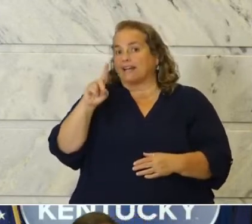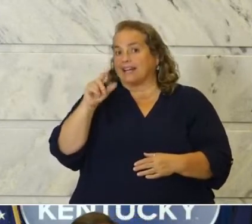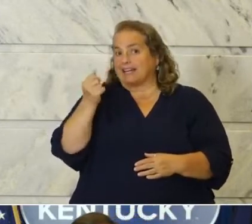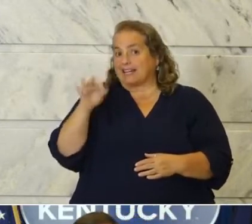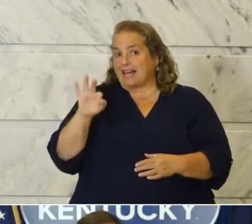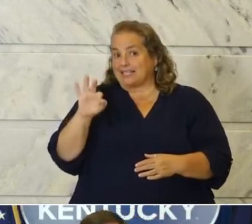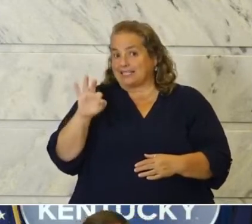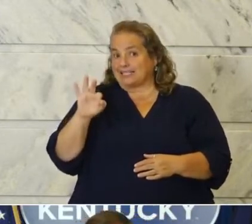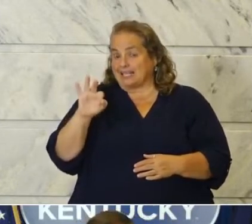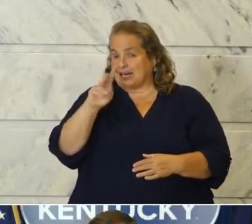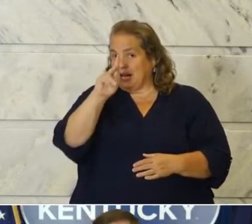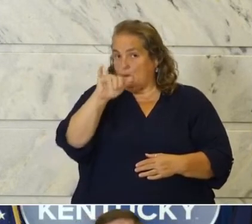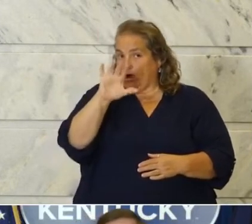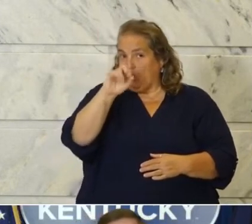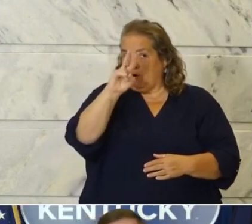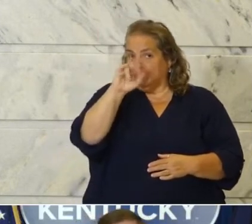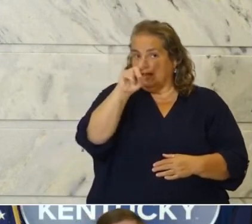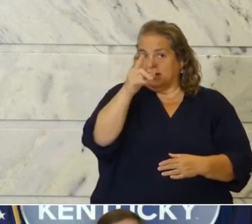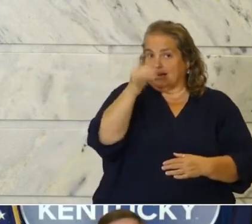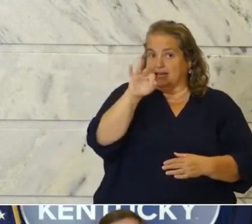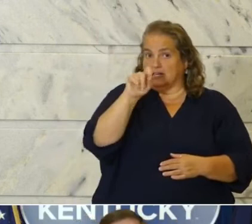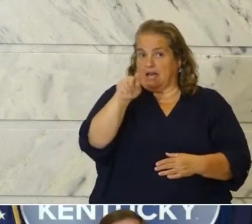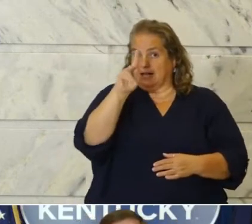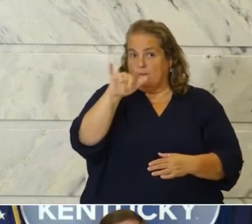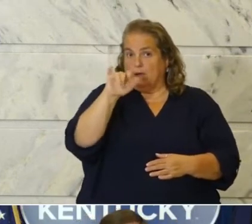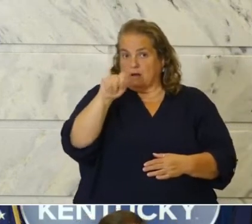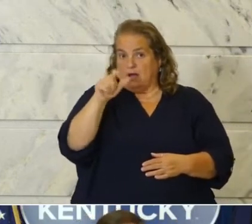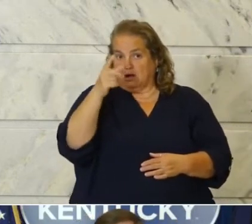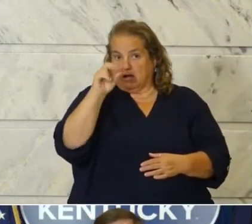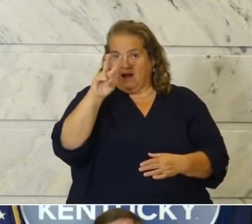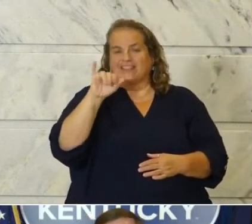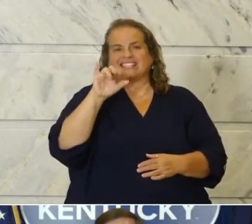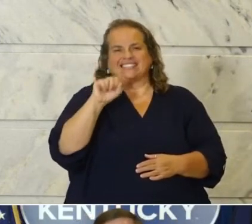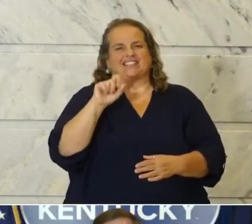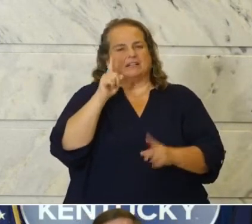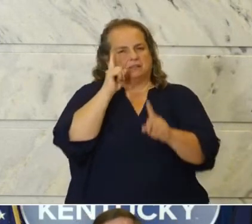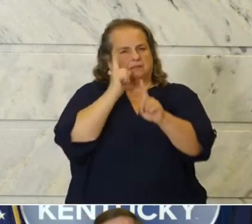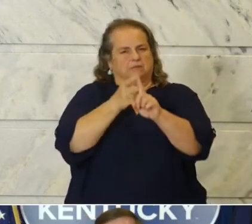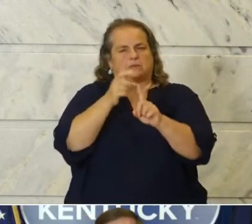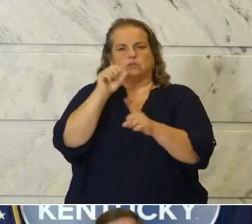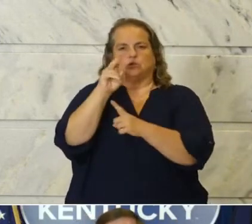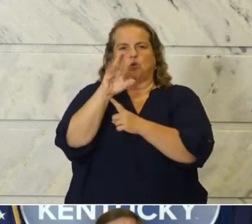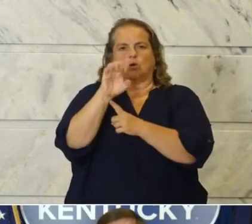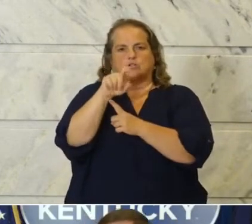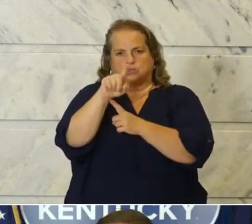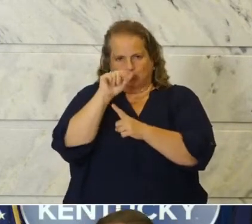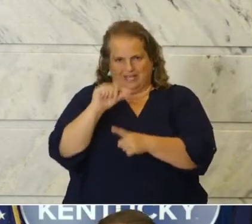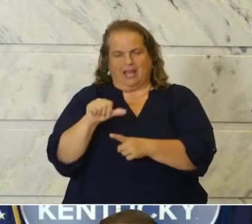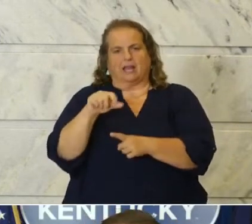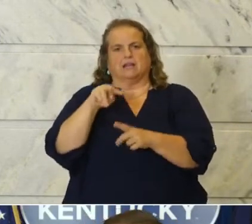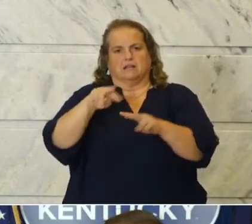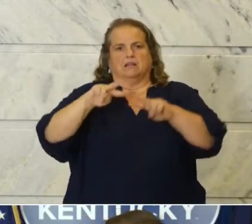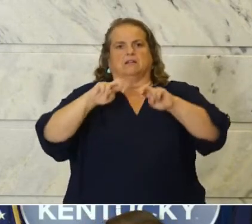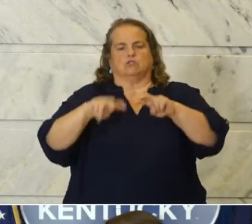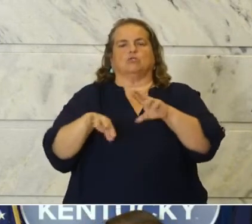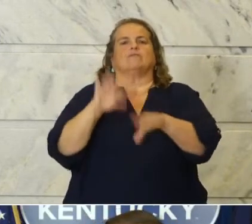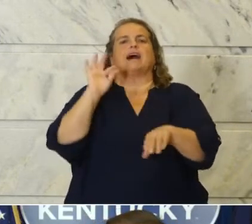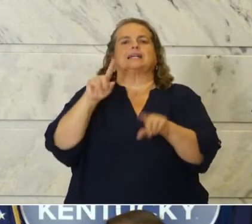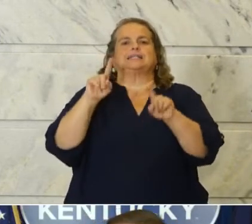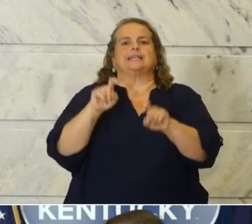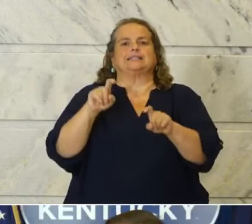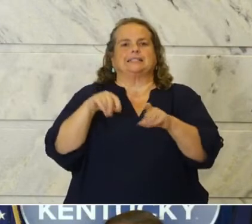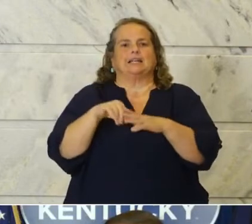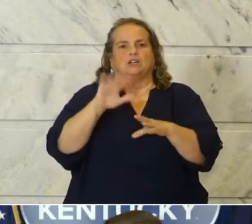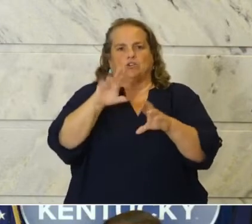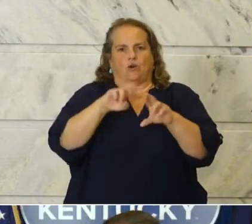dot ky dot gov is the source that you can go to and find testing in